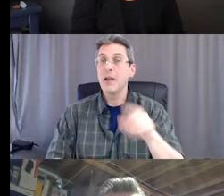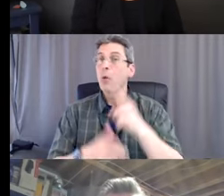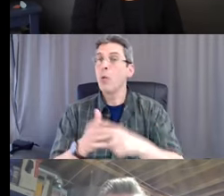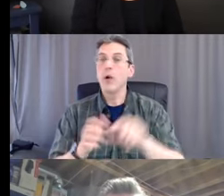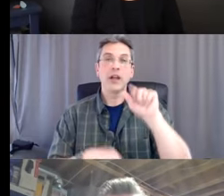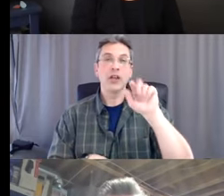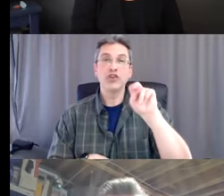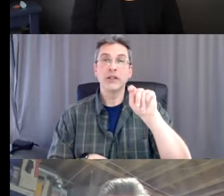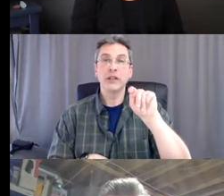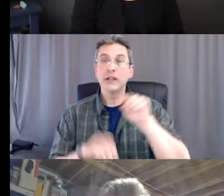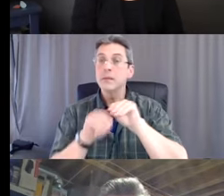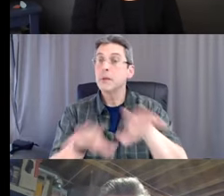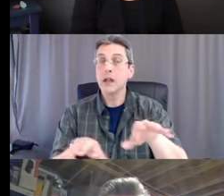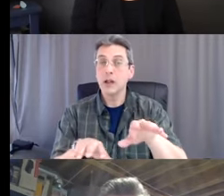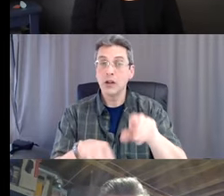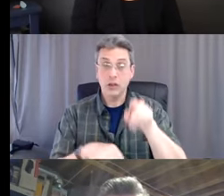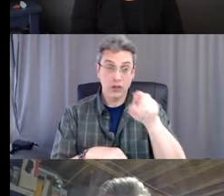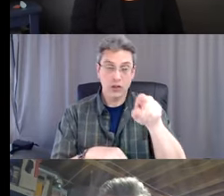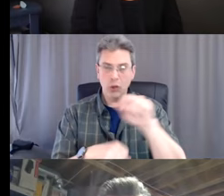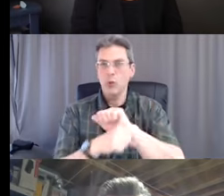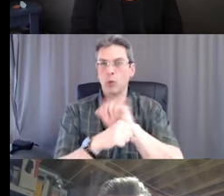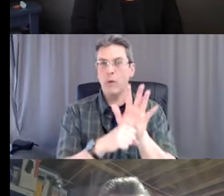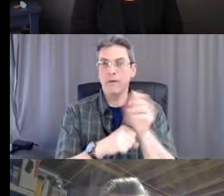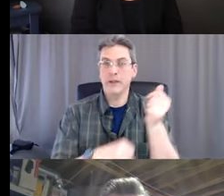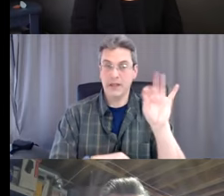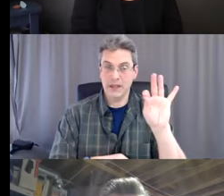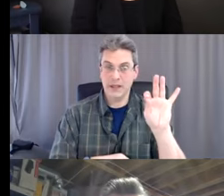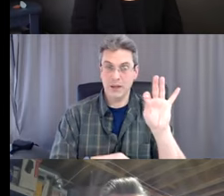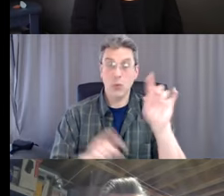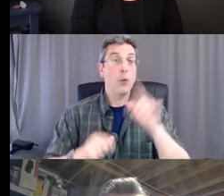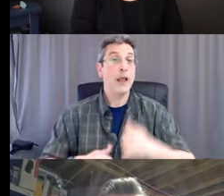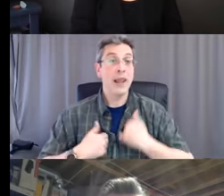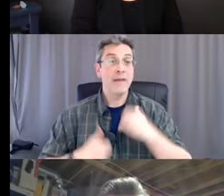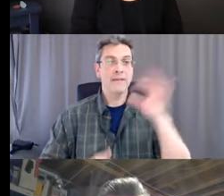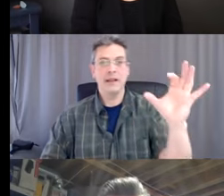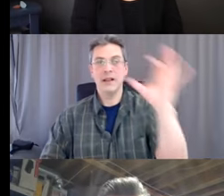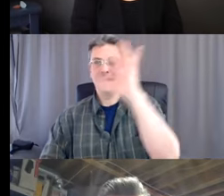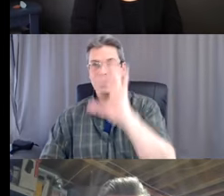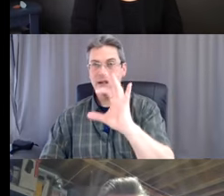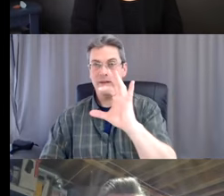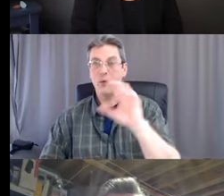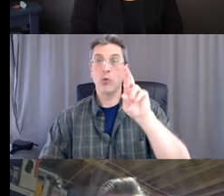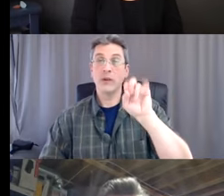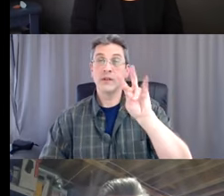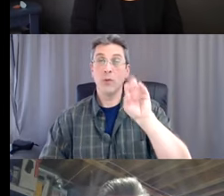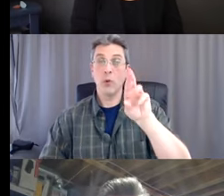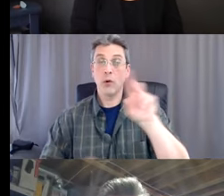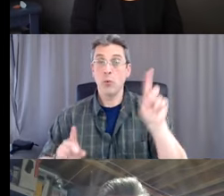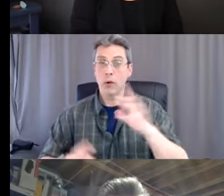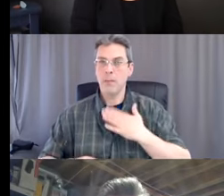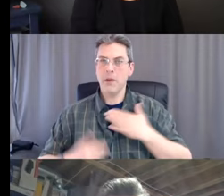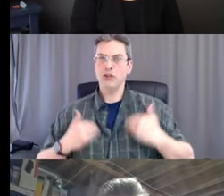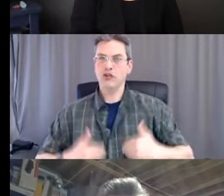Where does it live? On the second dot, which is the reservoir. It lives inside of my chest, my respiratory